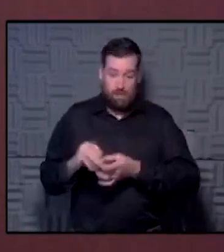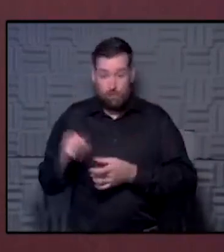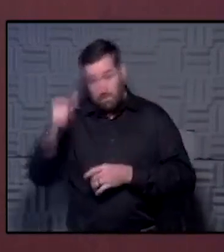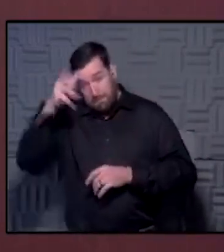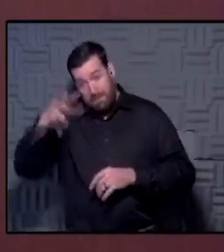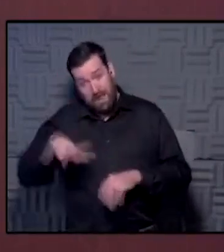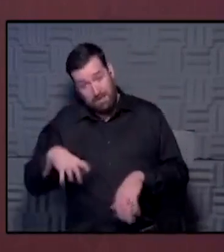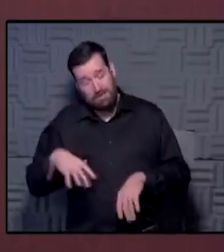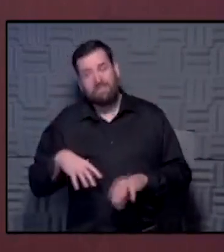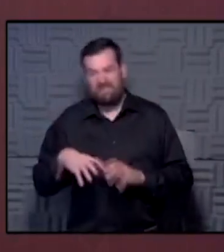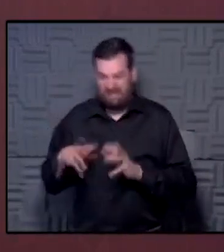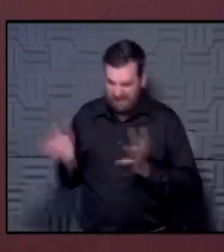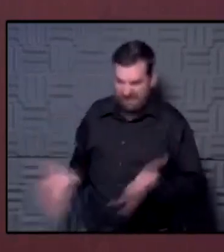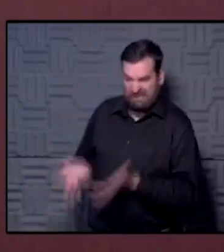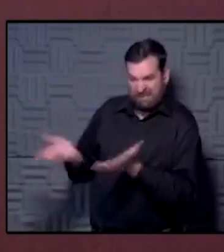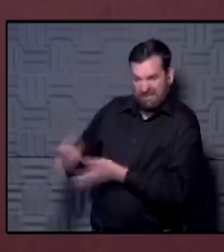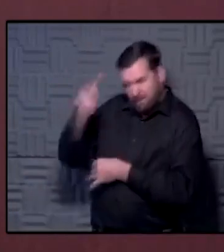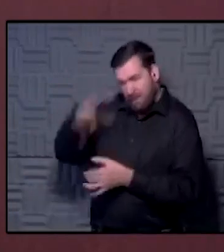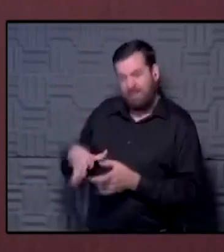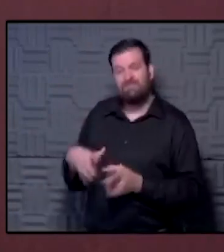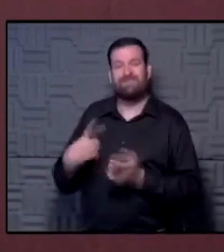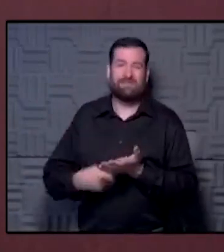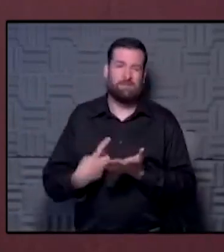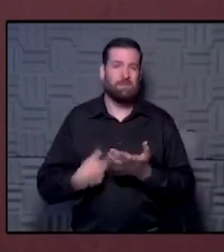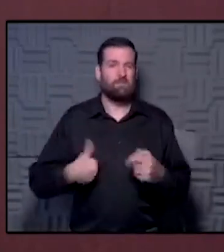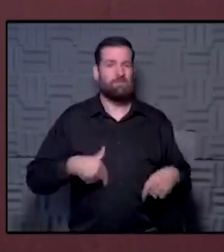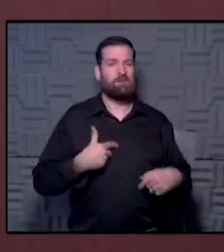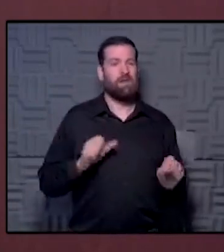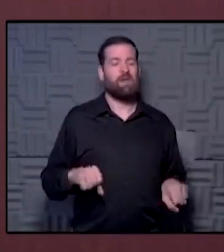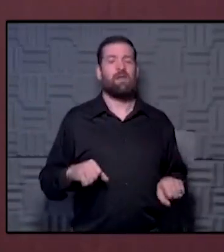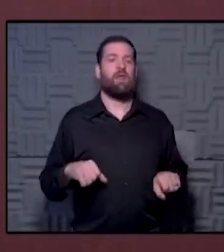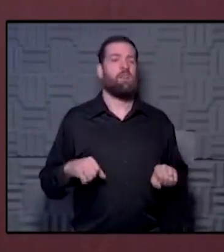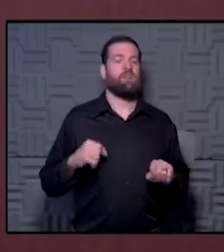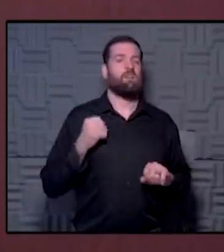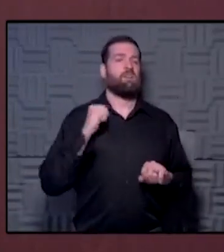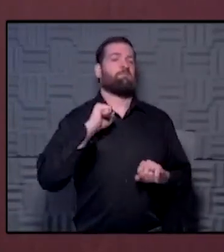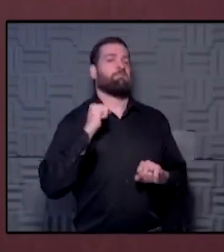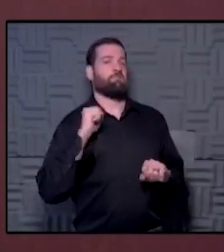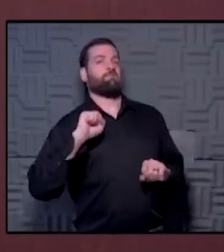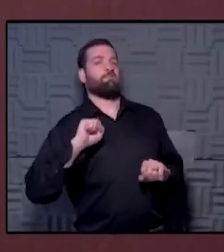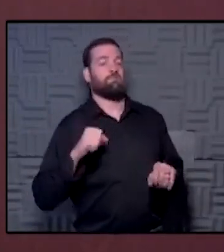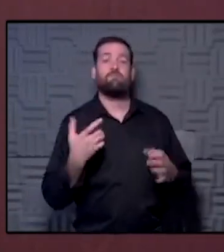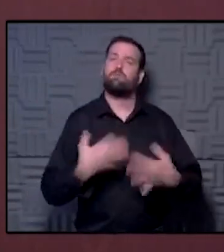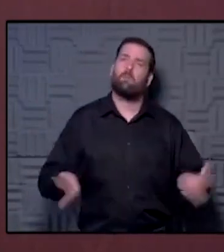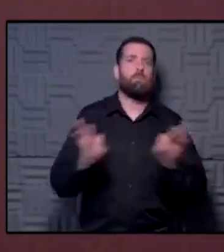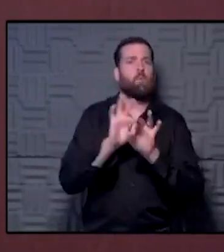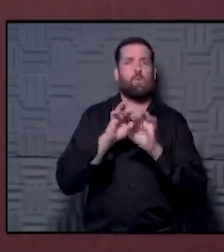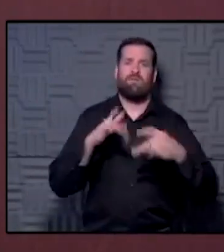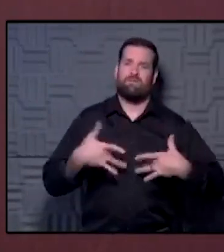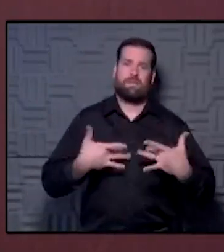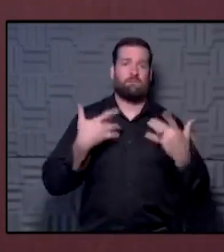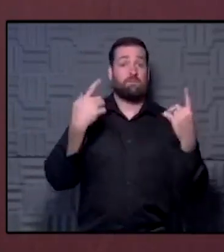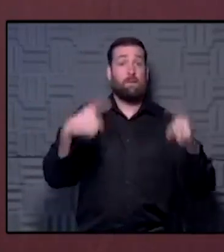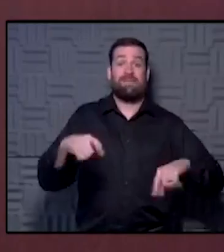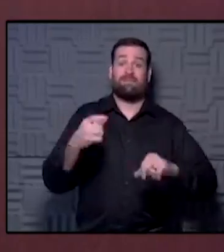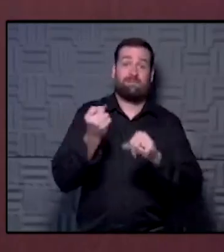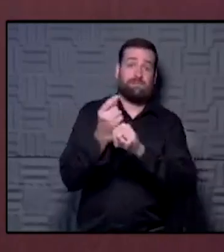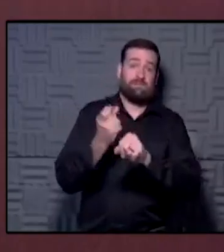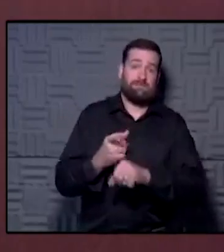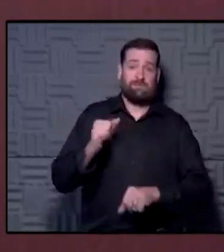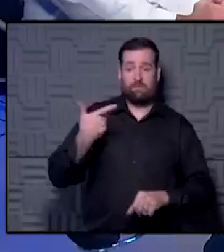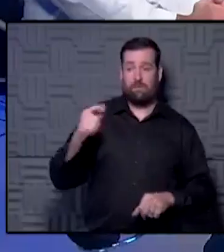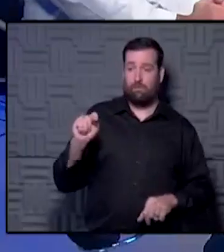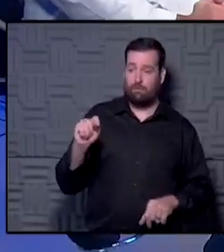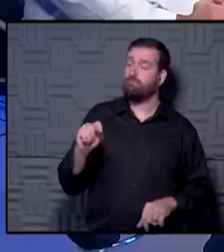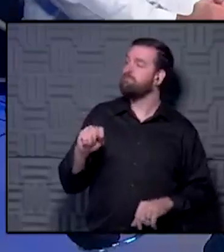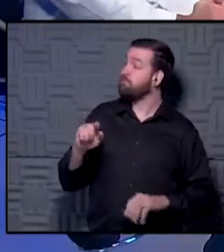we encourage you to encourage your men to do that because sometimes we could be reluctant to do that. So, I think this is a really important event. And it happens in September, which is the Prostate Cancer Month.